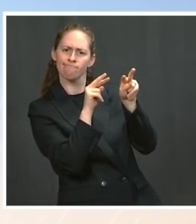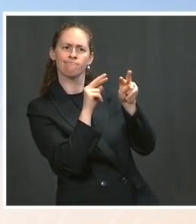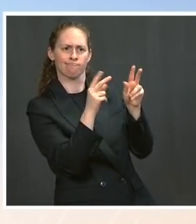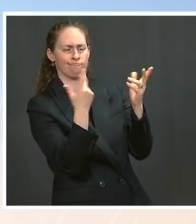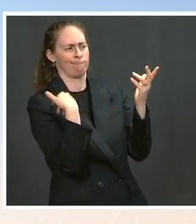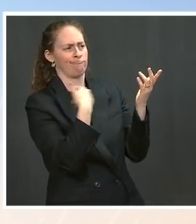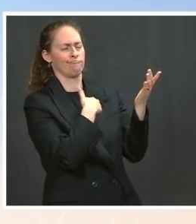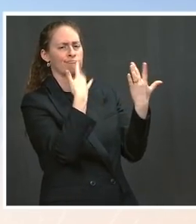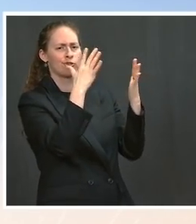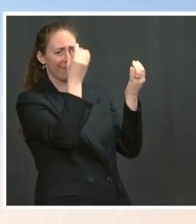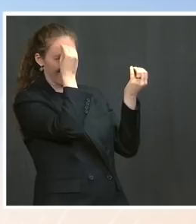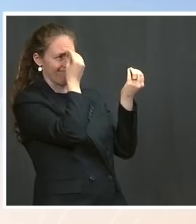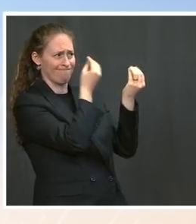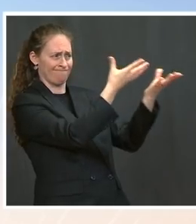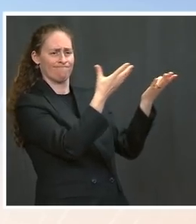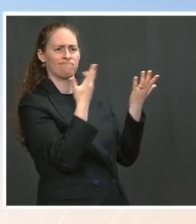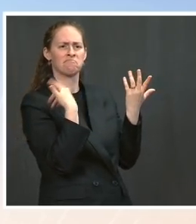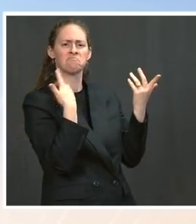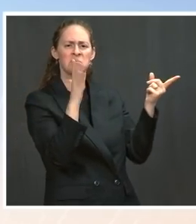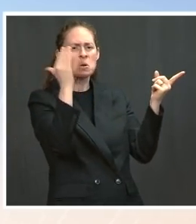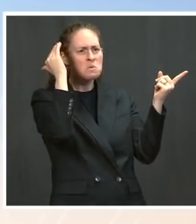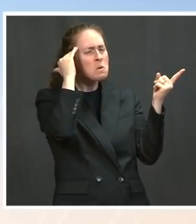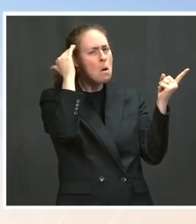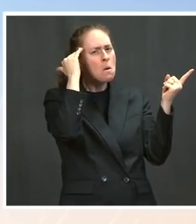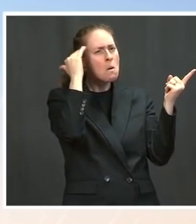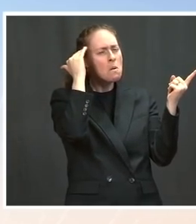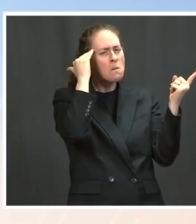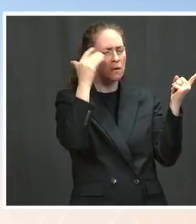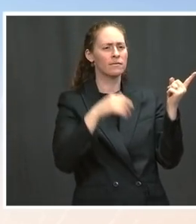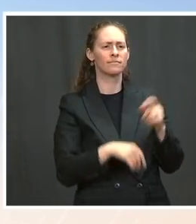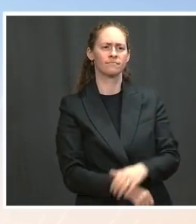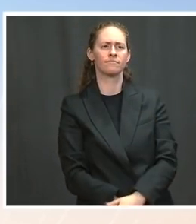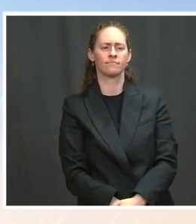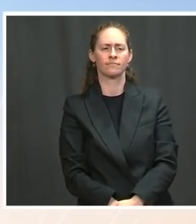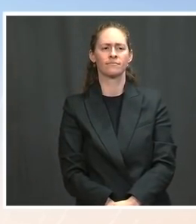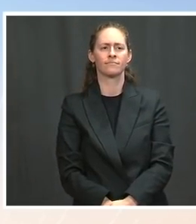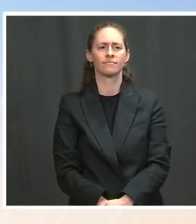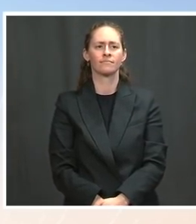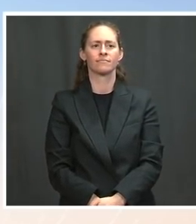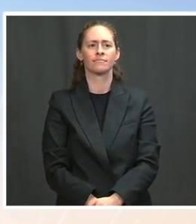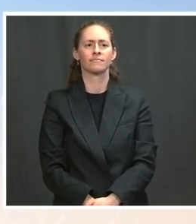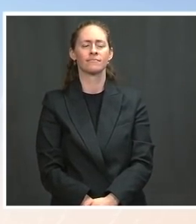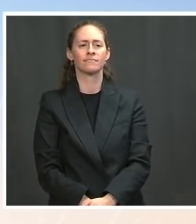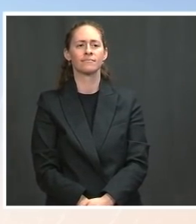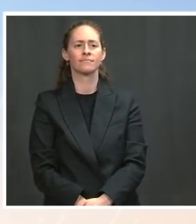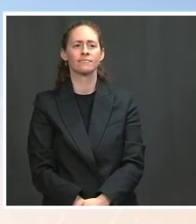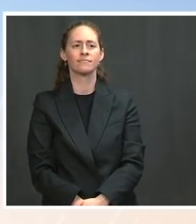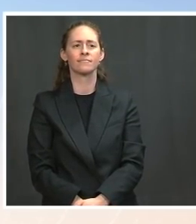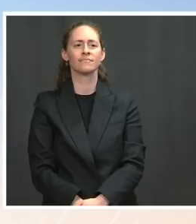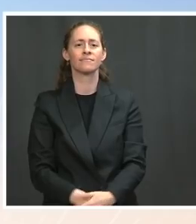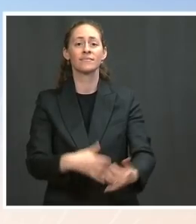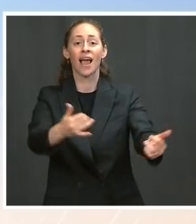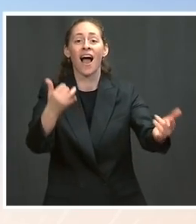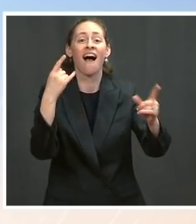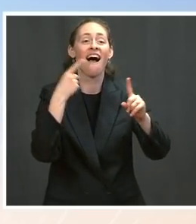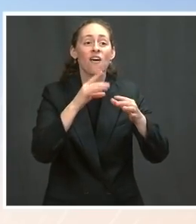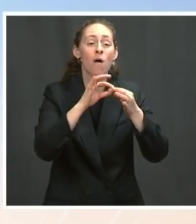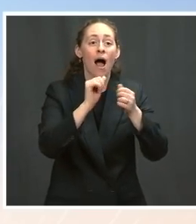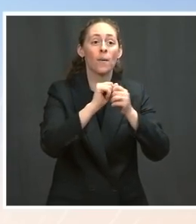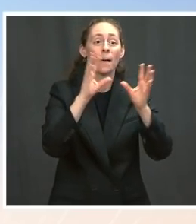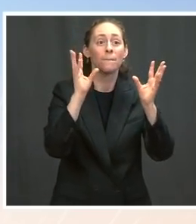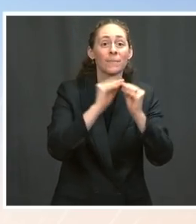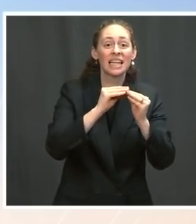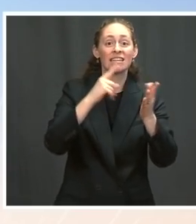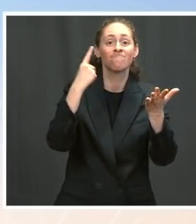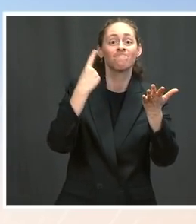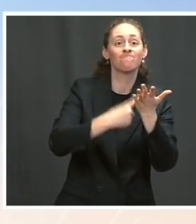the invitation to have a discussion and have a meeting was not offered with the prerequisite that every issue